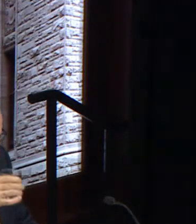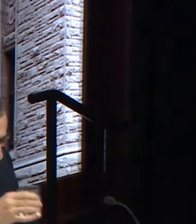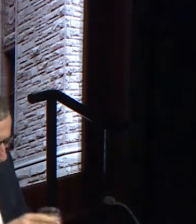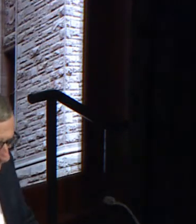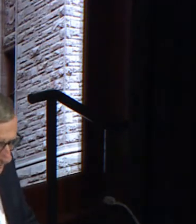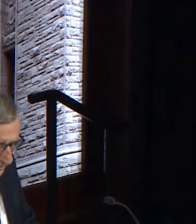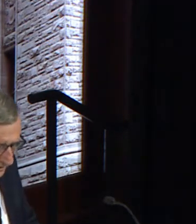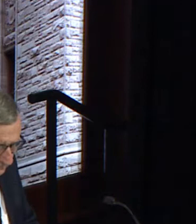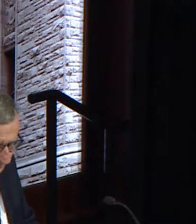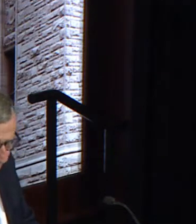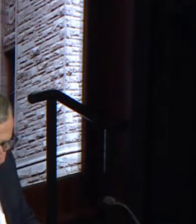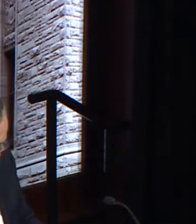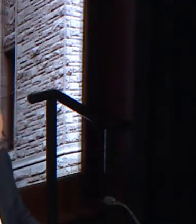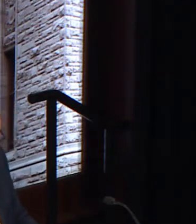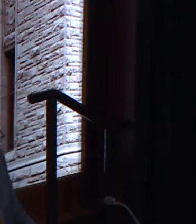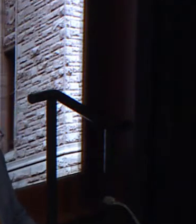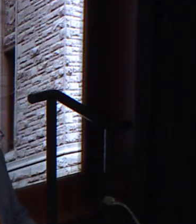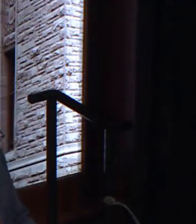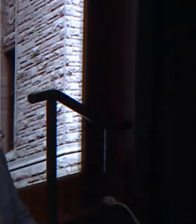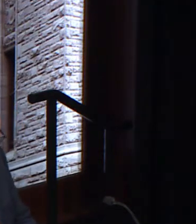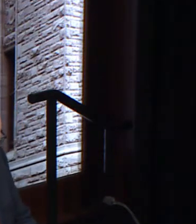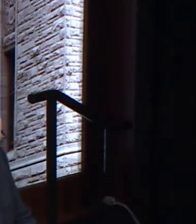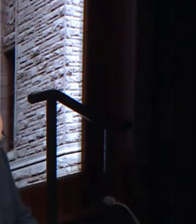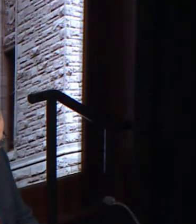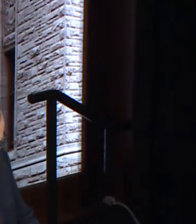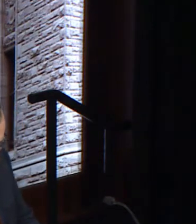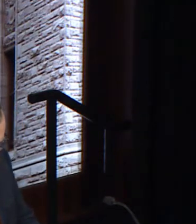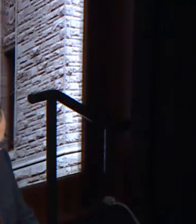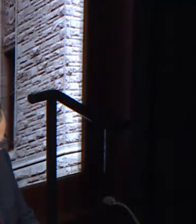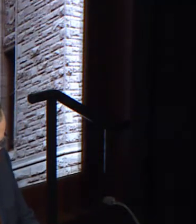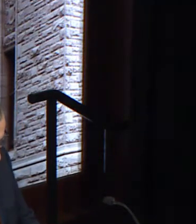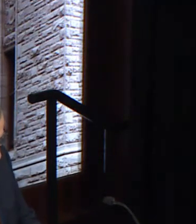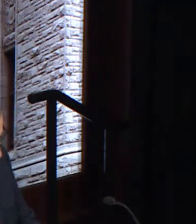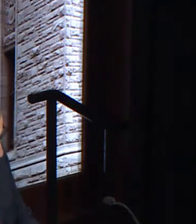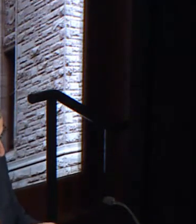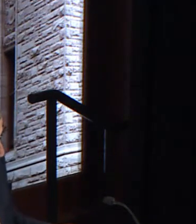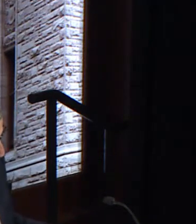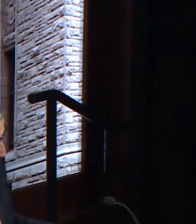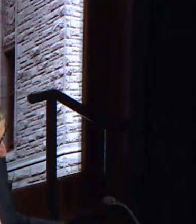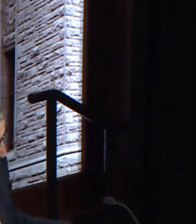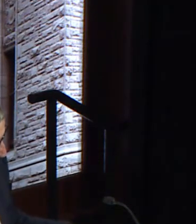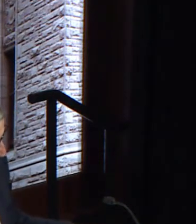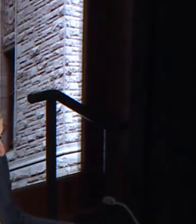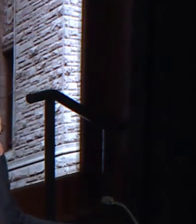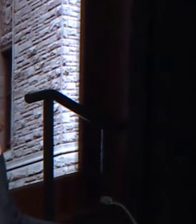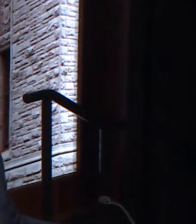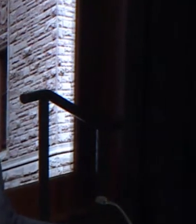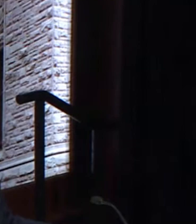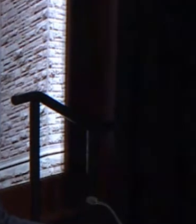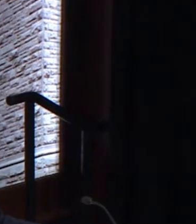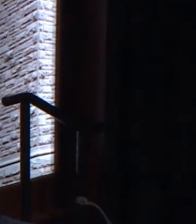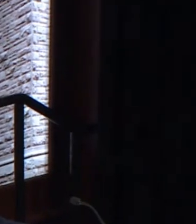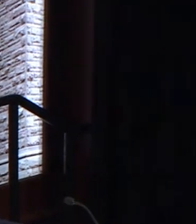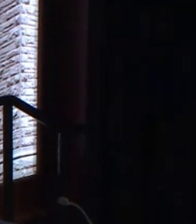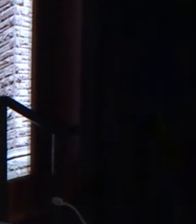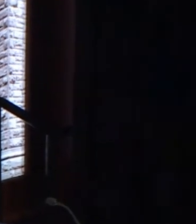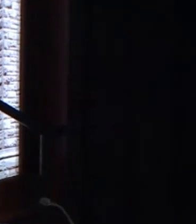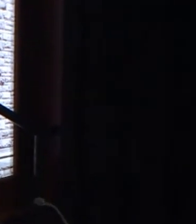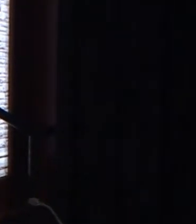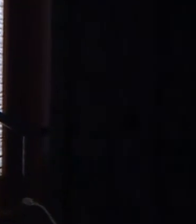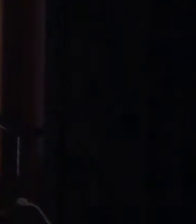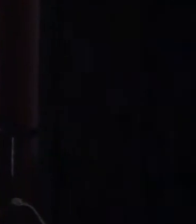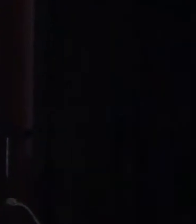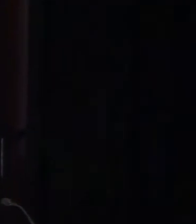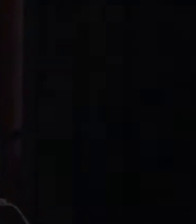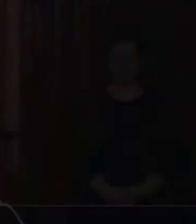Okay, everyone, we're about to get started. 30 minutes, one question, one follow-up, and I'll turn it over to Dr. Williams and Dr. Yaffe